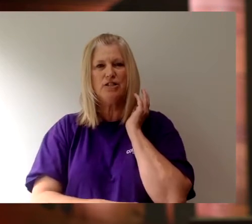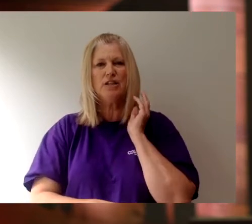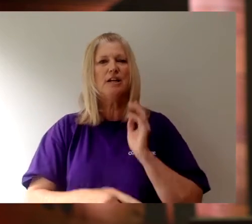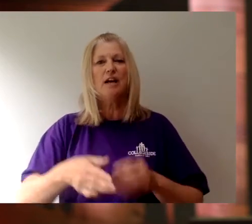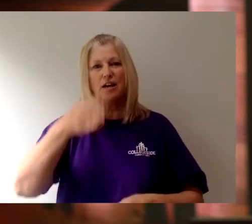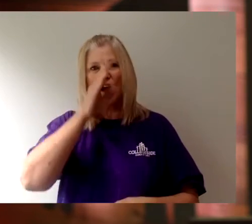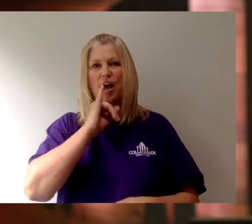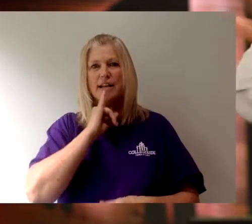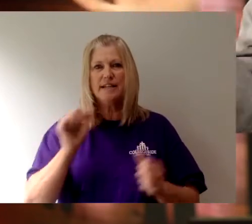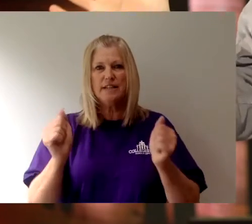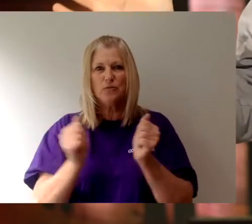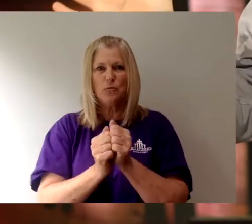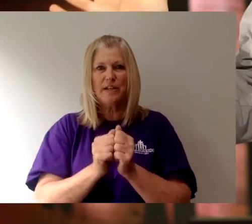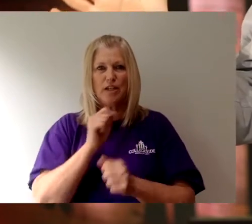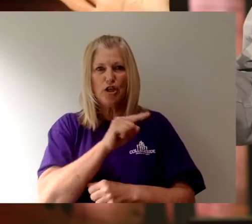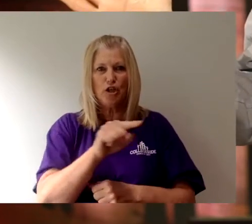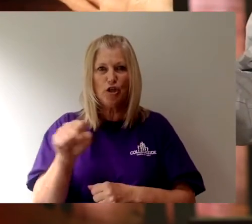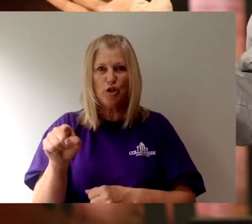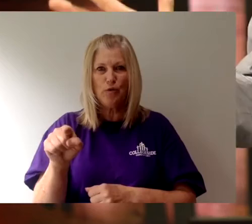is with you. He said it all.